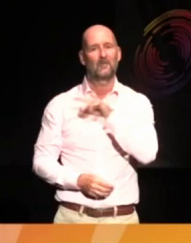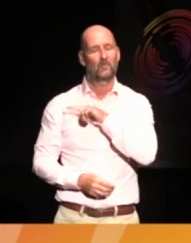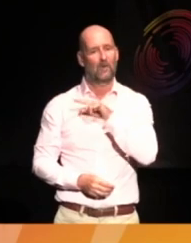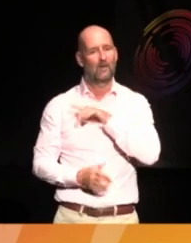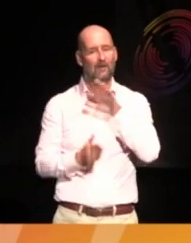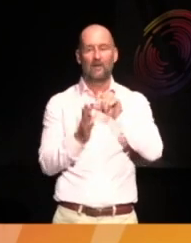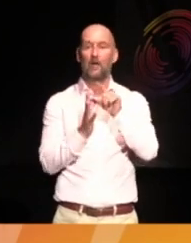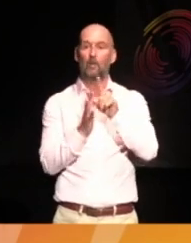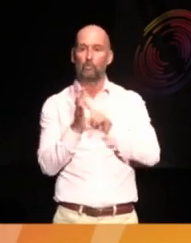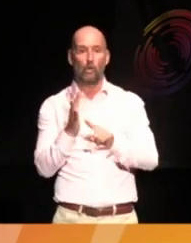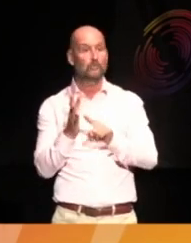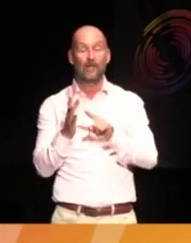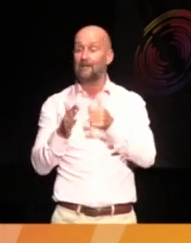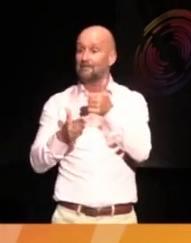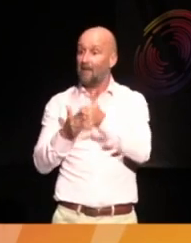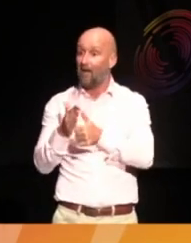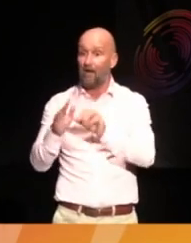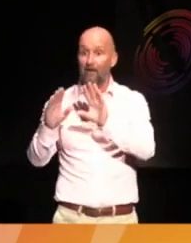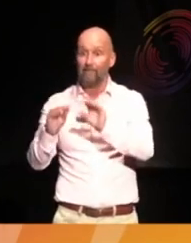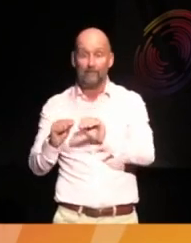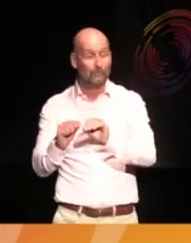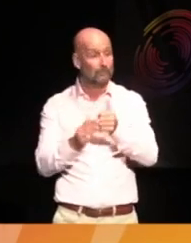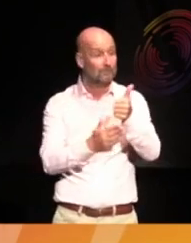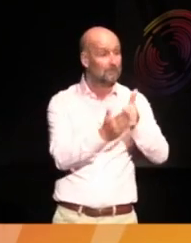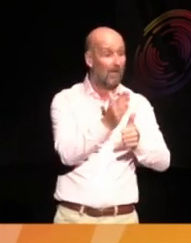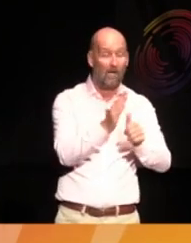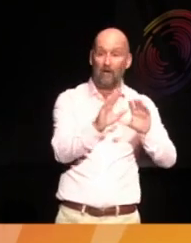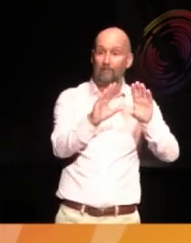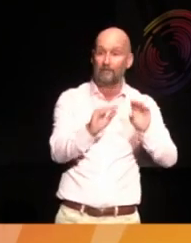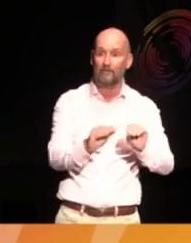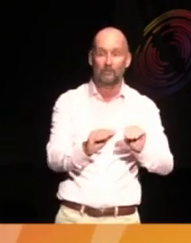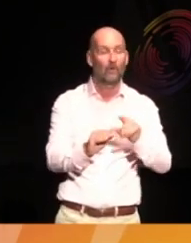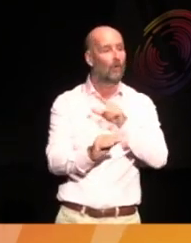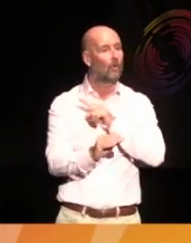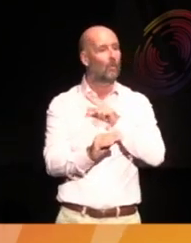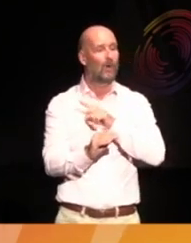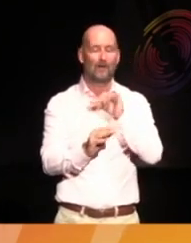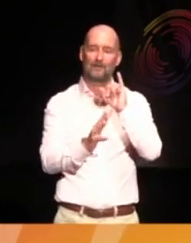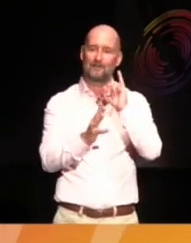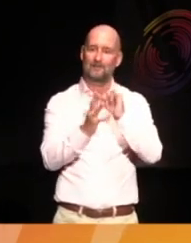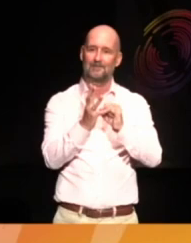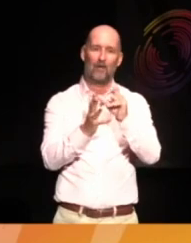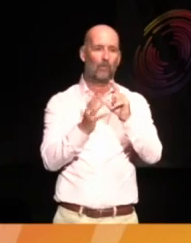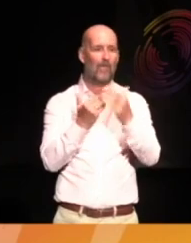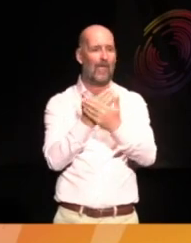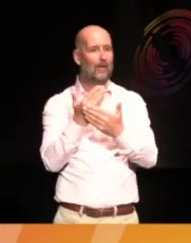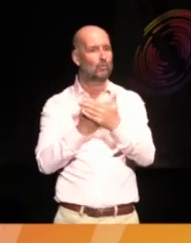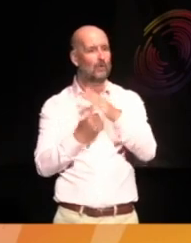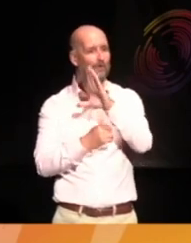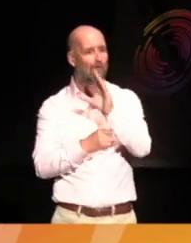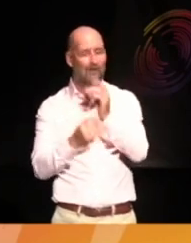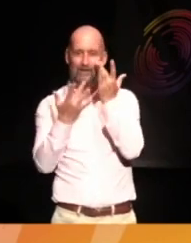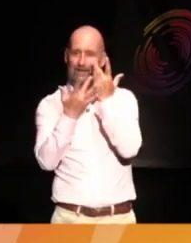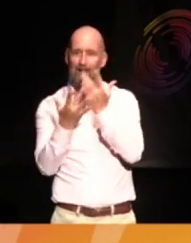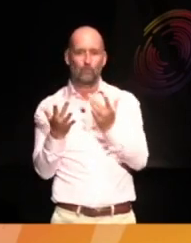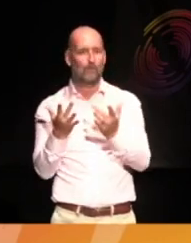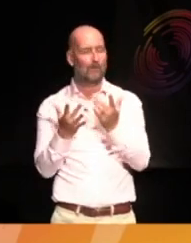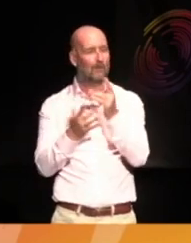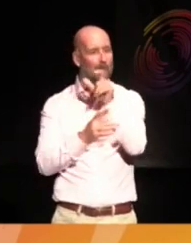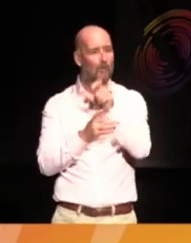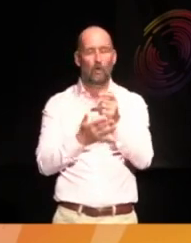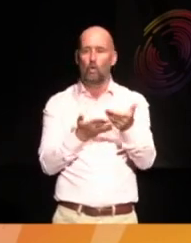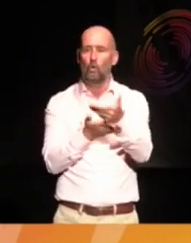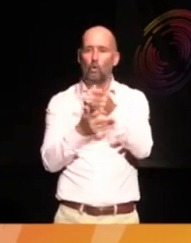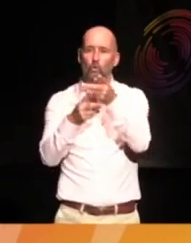from project to project. So actually, one of things I'm really proud of is South Asia Gallery won't go away. The curator of the South Asia Gallery, an